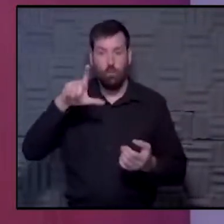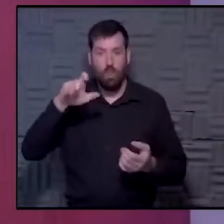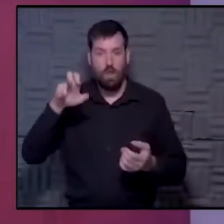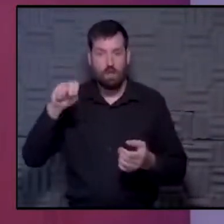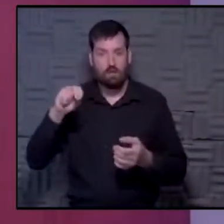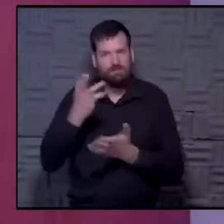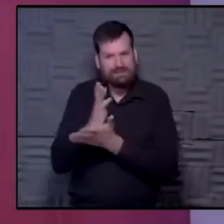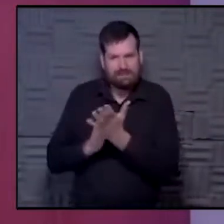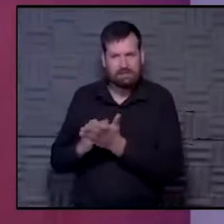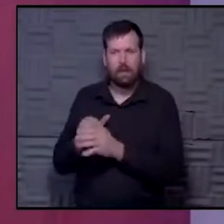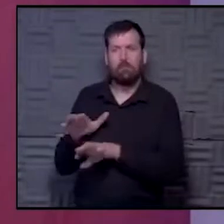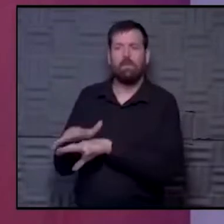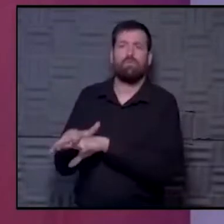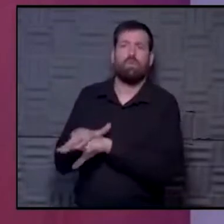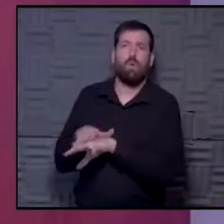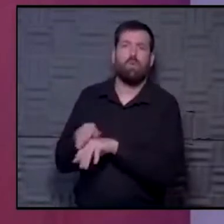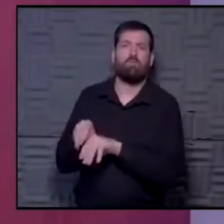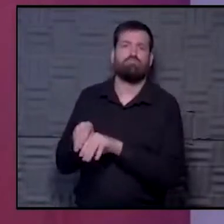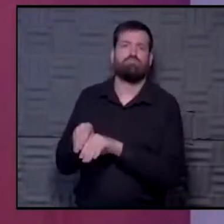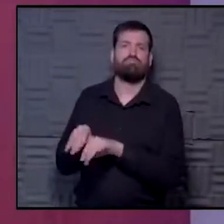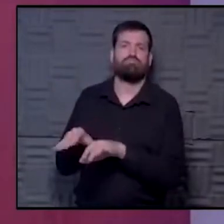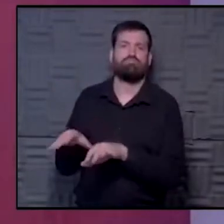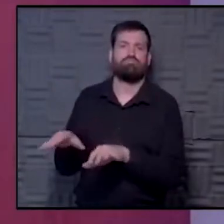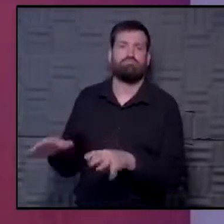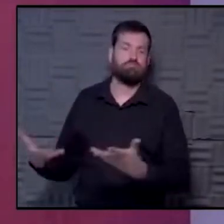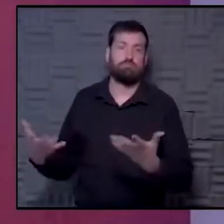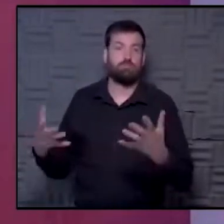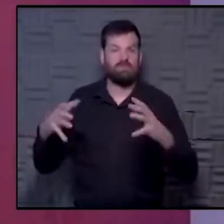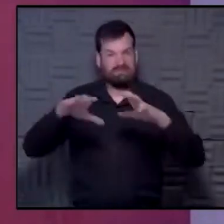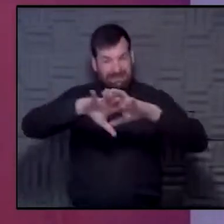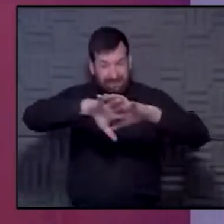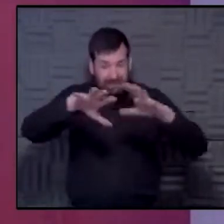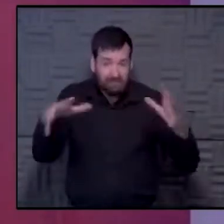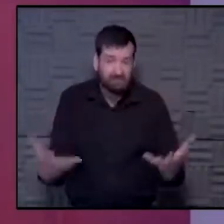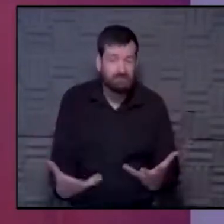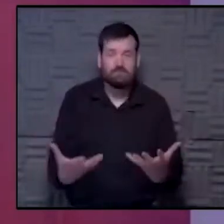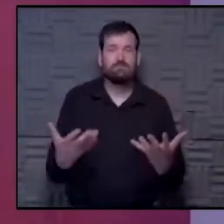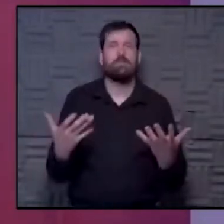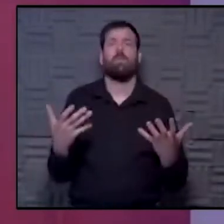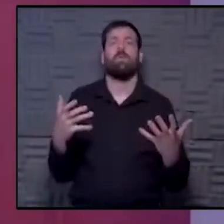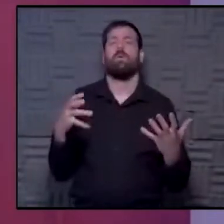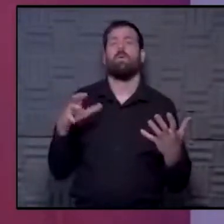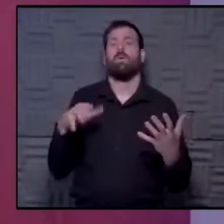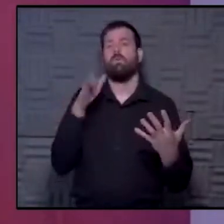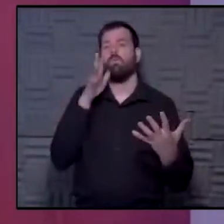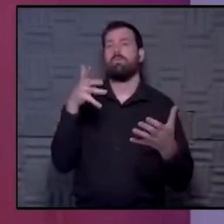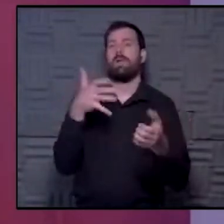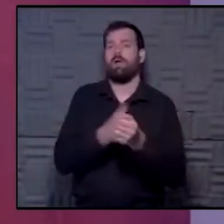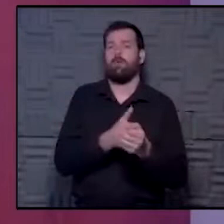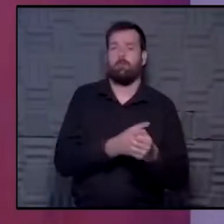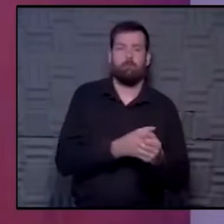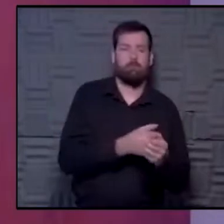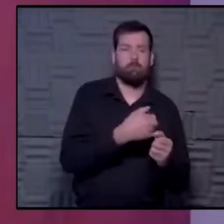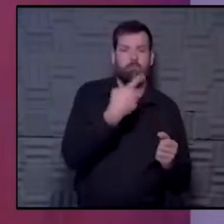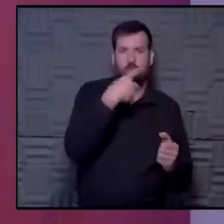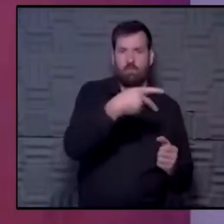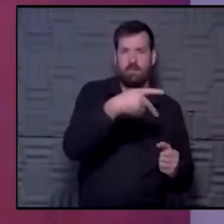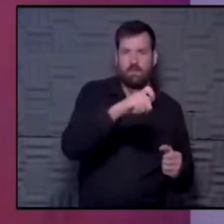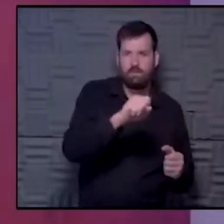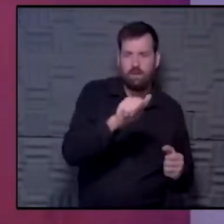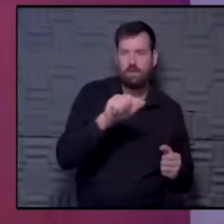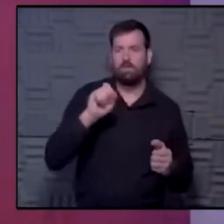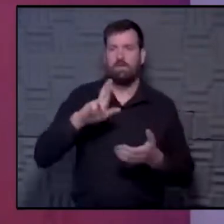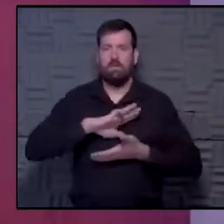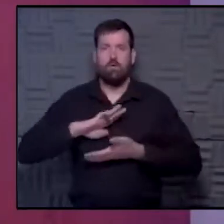grows slowly. So it's really hard to tell on an individual level or on a population level, well, make up for the mammogram, but don't make up for the PSA. It's really hard because